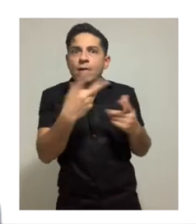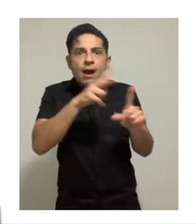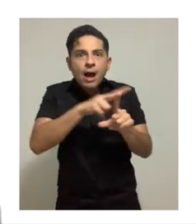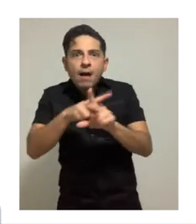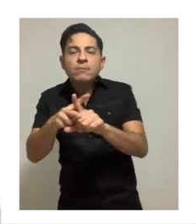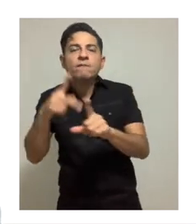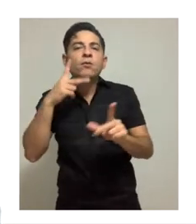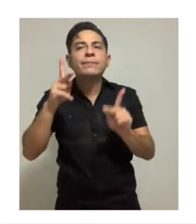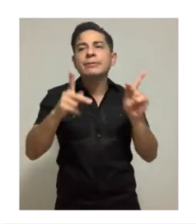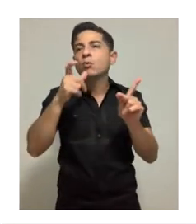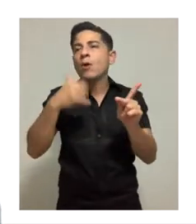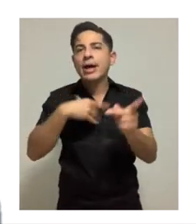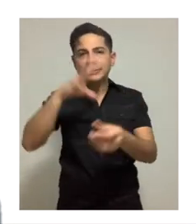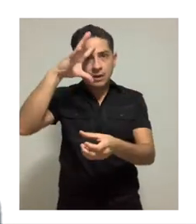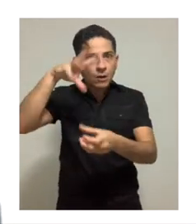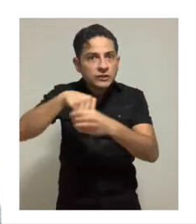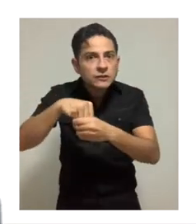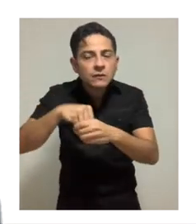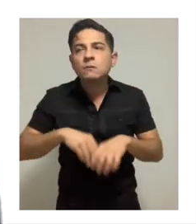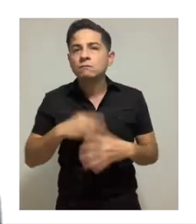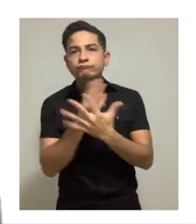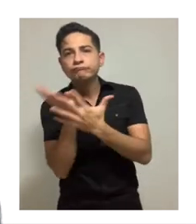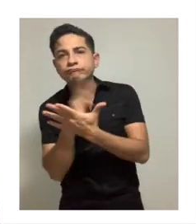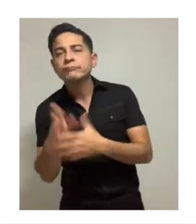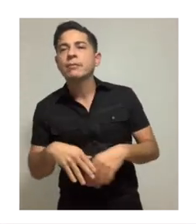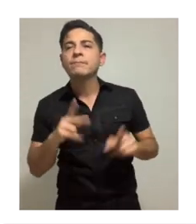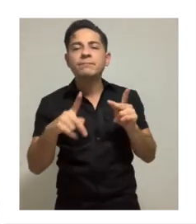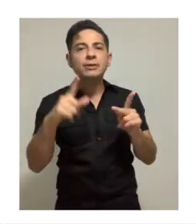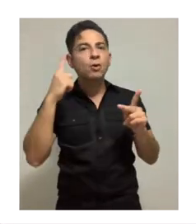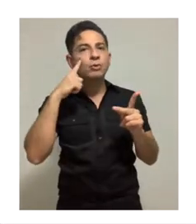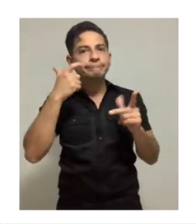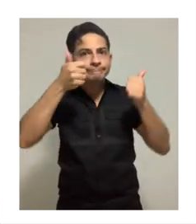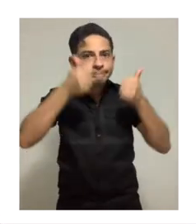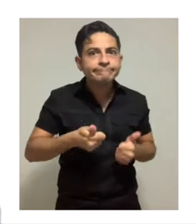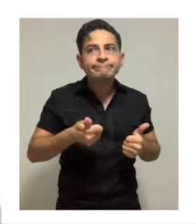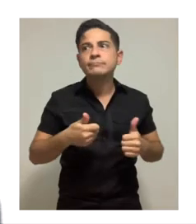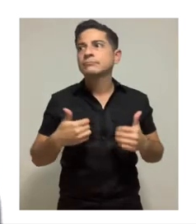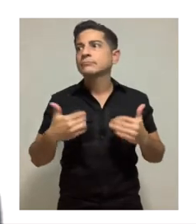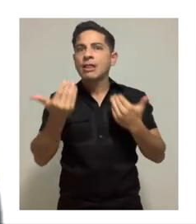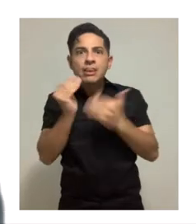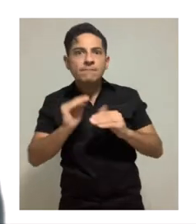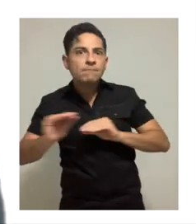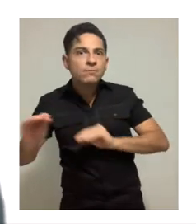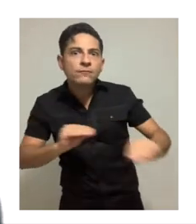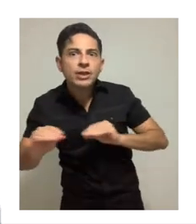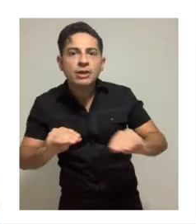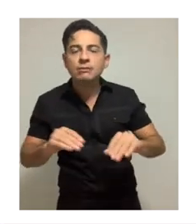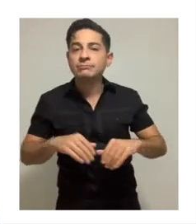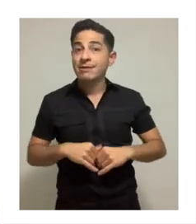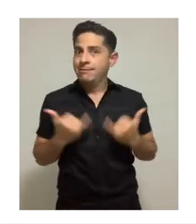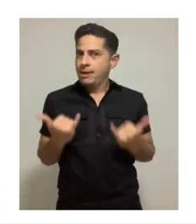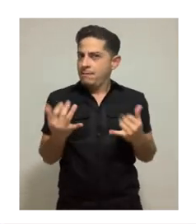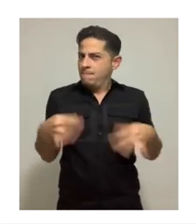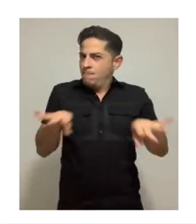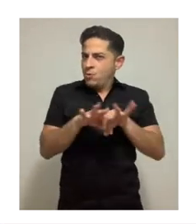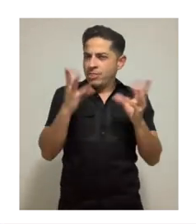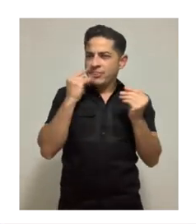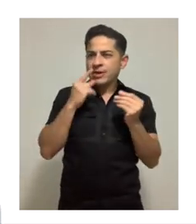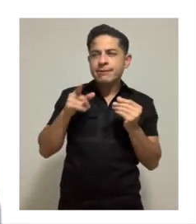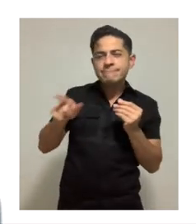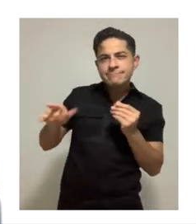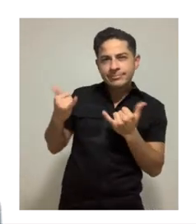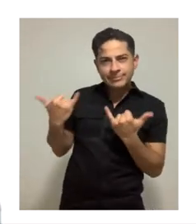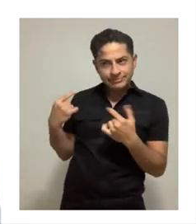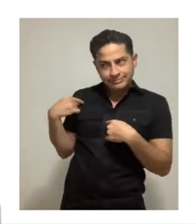for people on the autism spectrum, people with low vision, with limited mobility. The really interesting work being done now